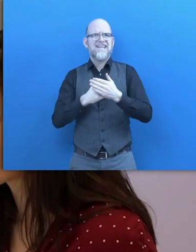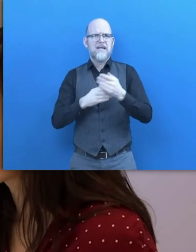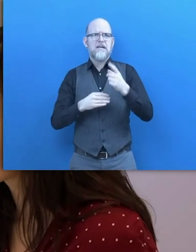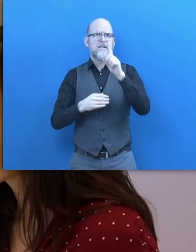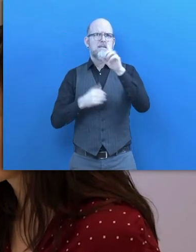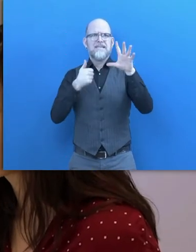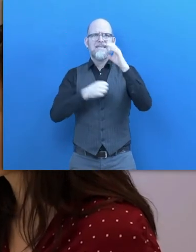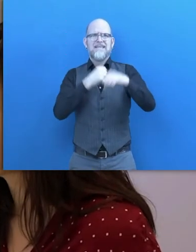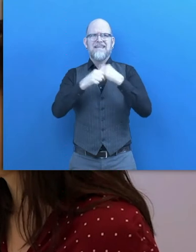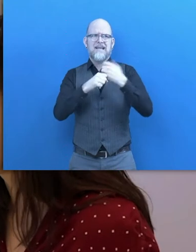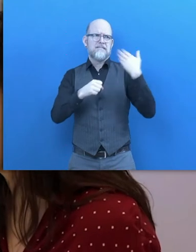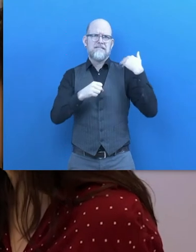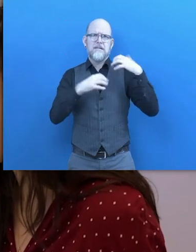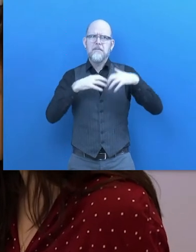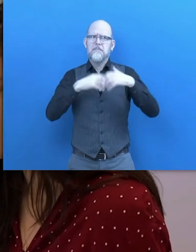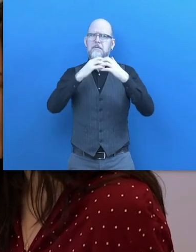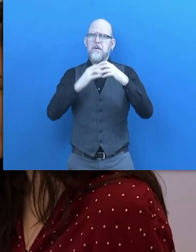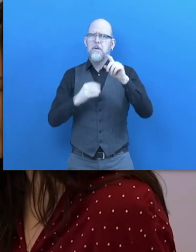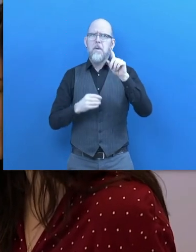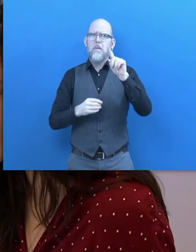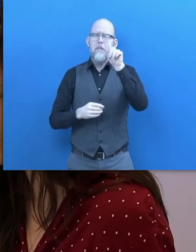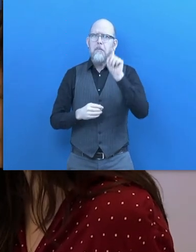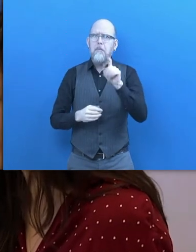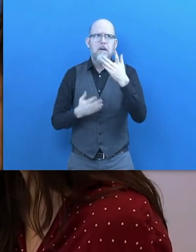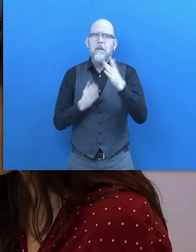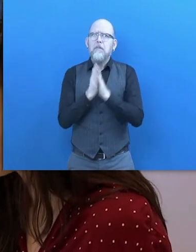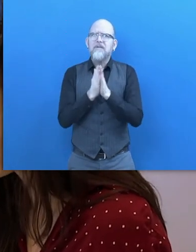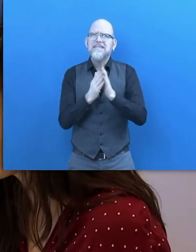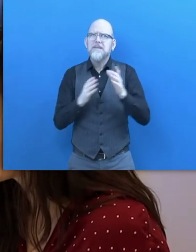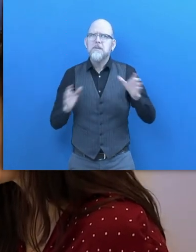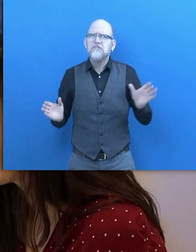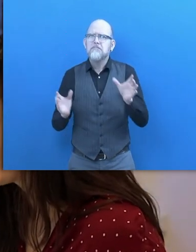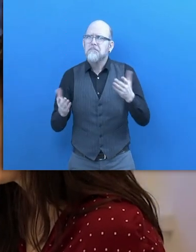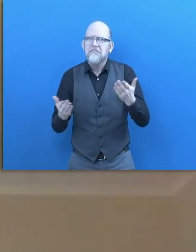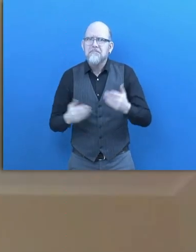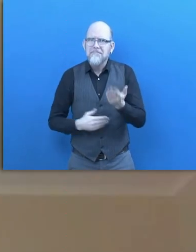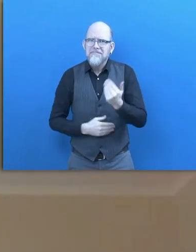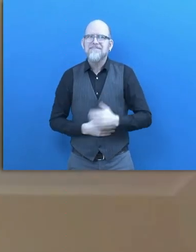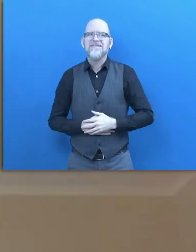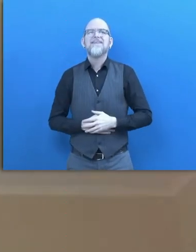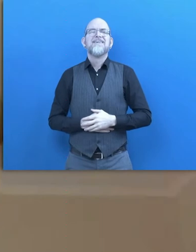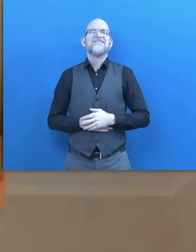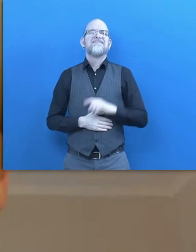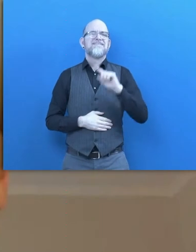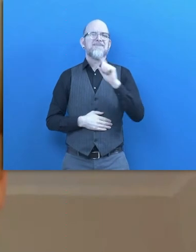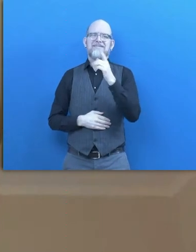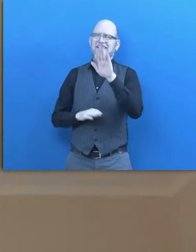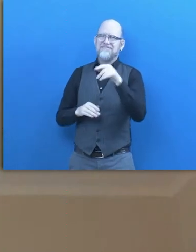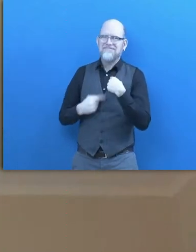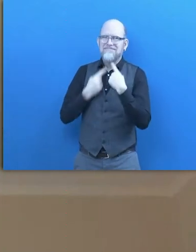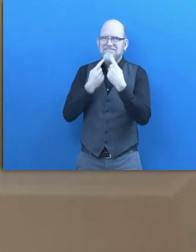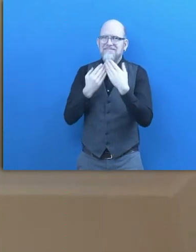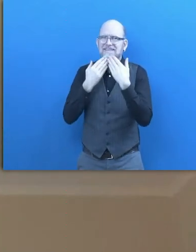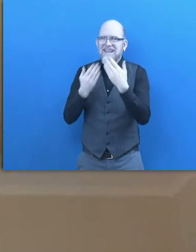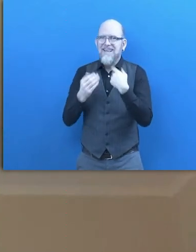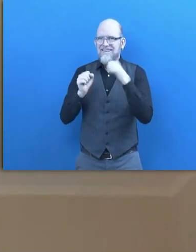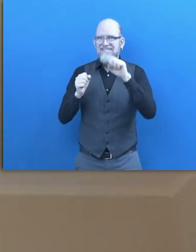caused this motivation in you to found this extraordinary foundation? First of all, thanks for having me. It's a